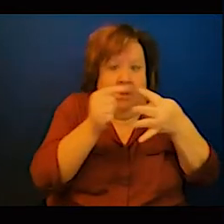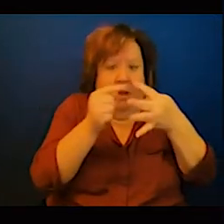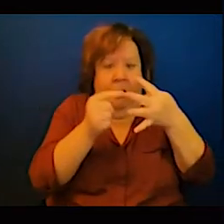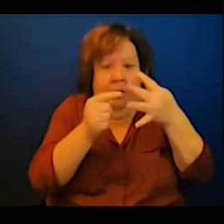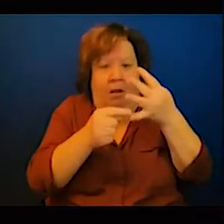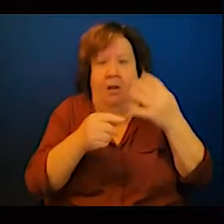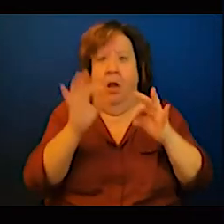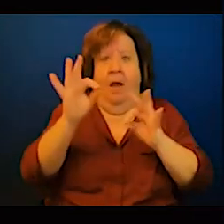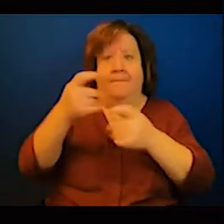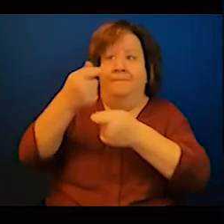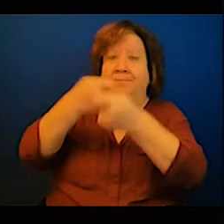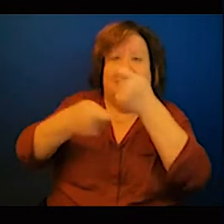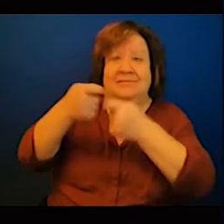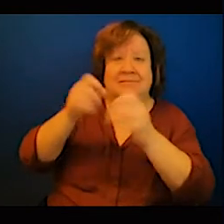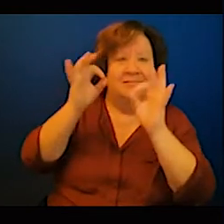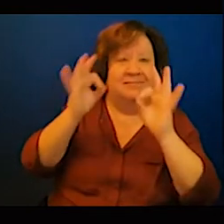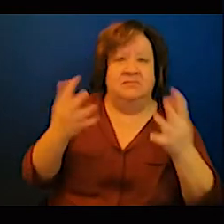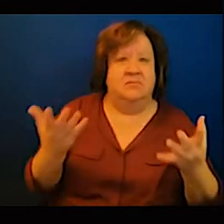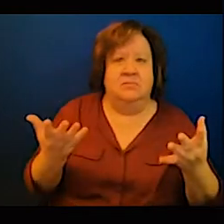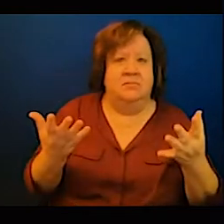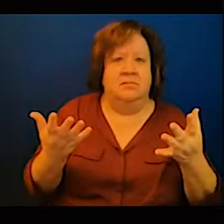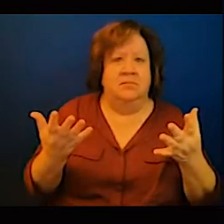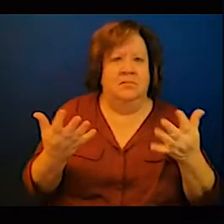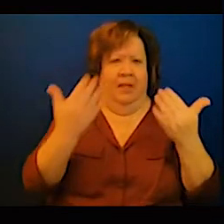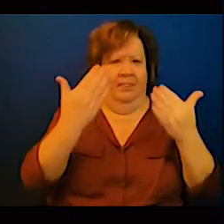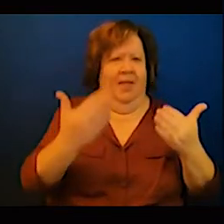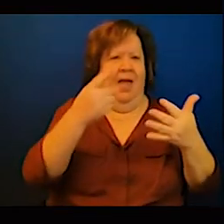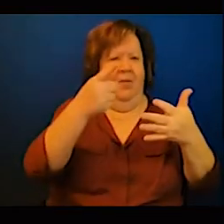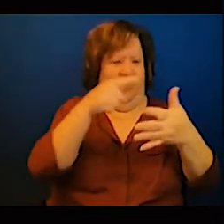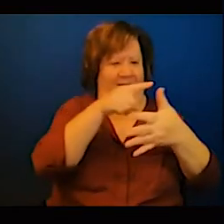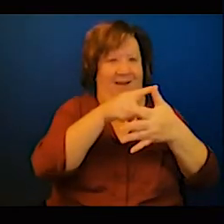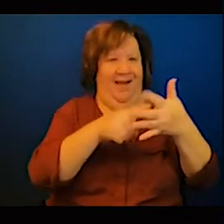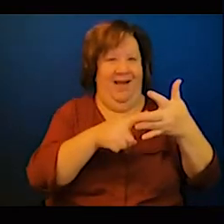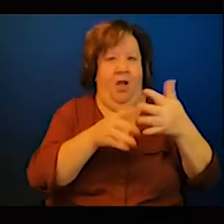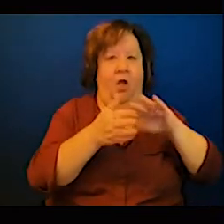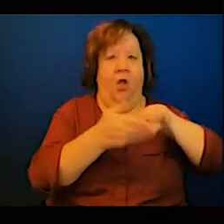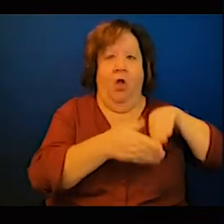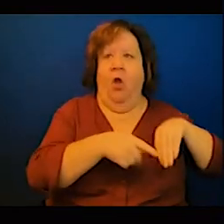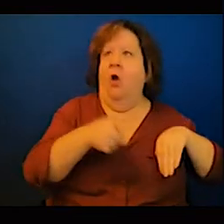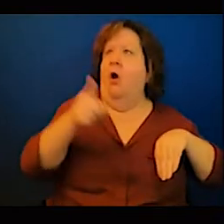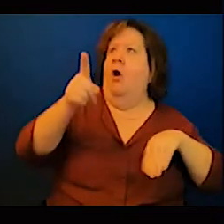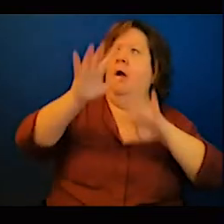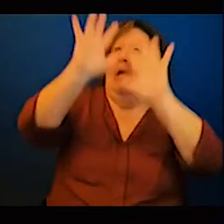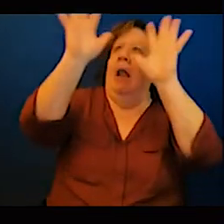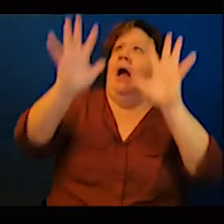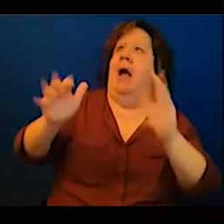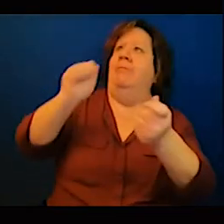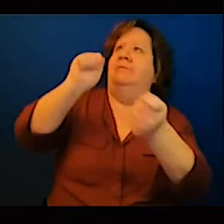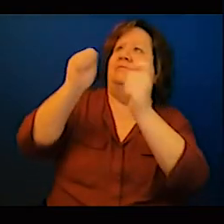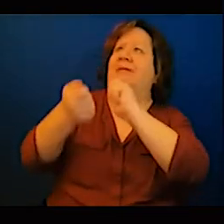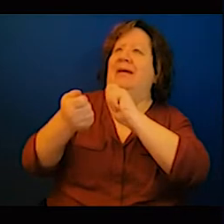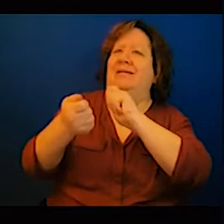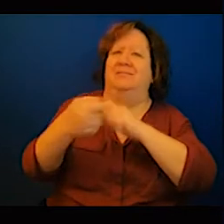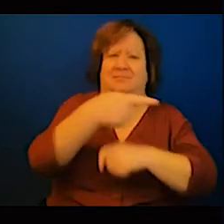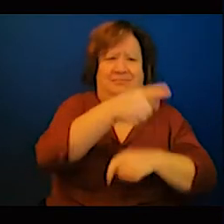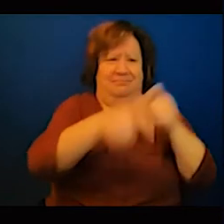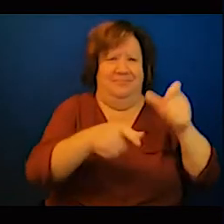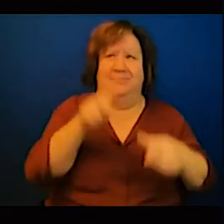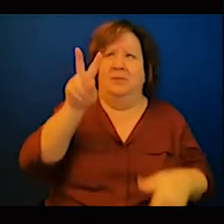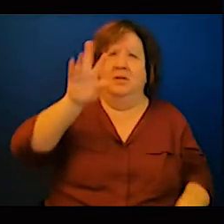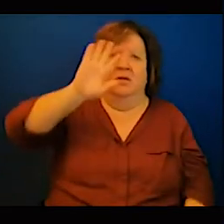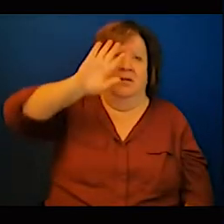I'm the face with all of these other sort of priorities. So it's really important that we think about